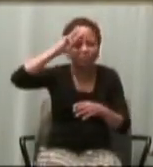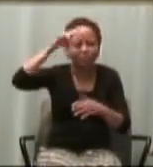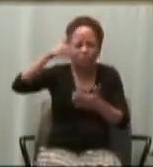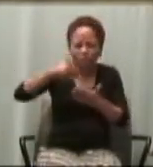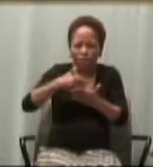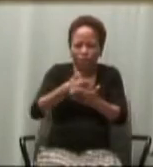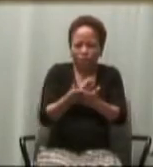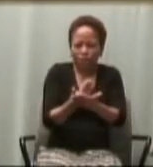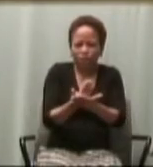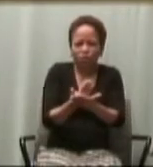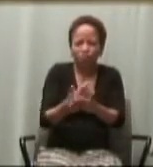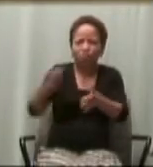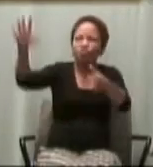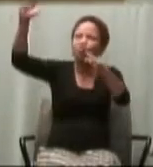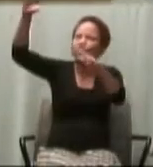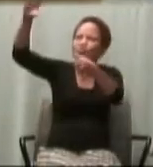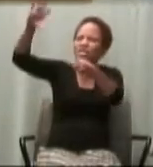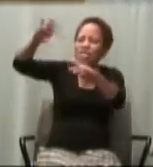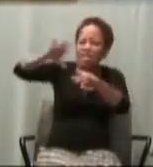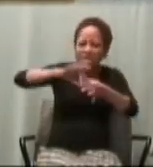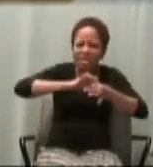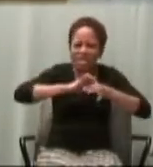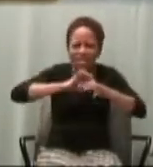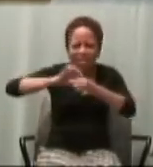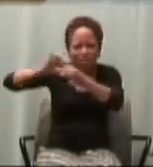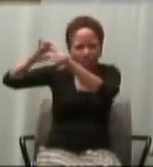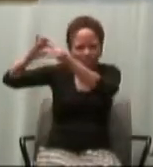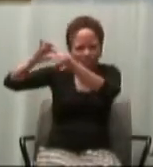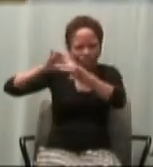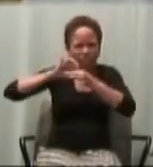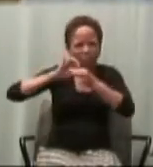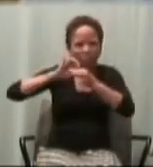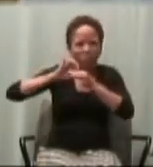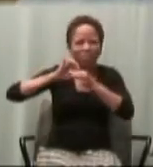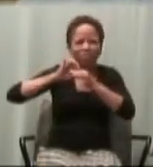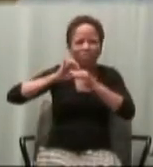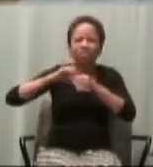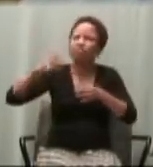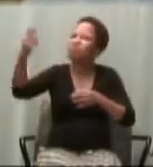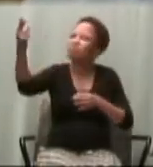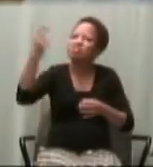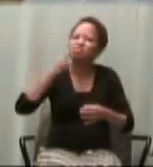new relationship with God is formed.